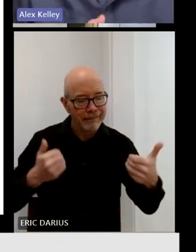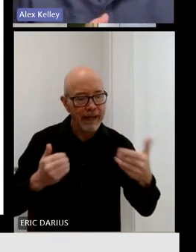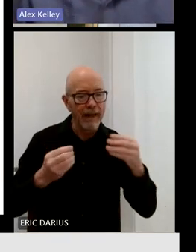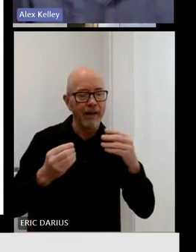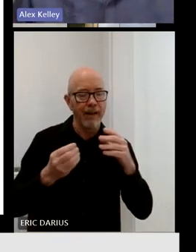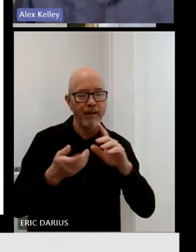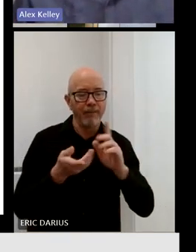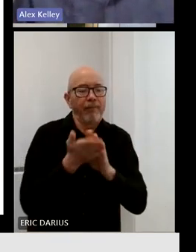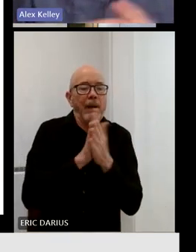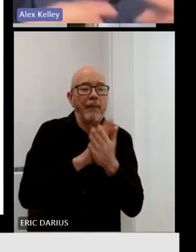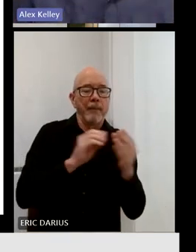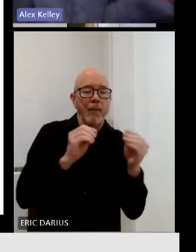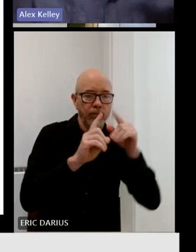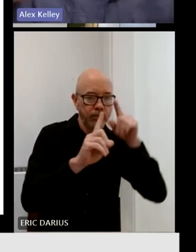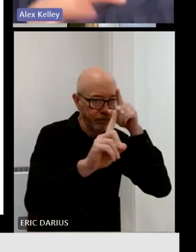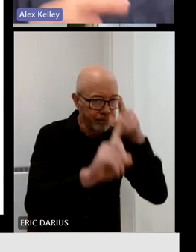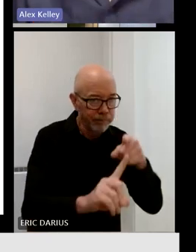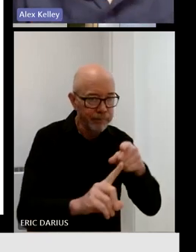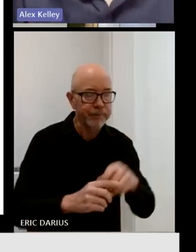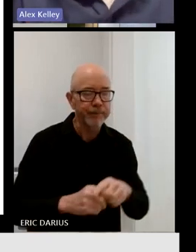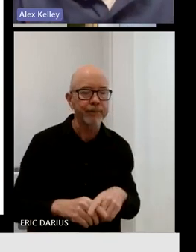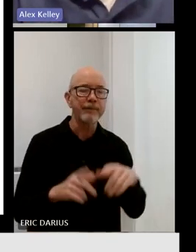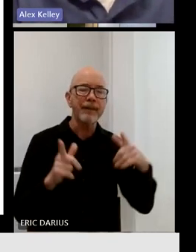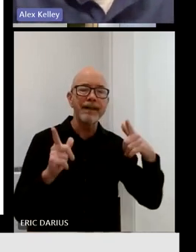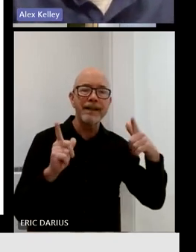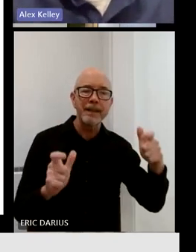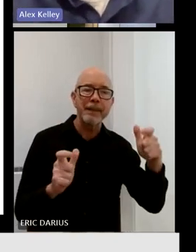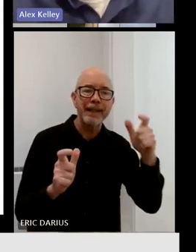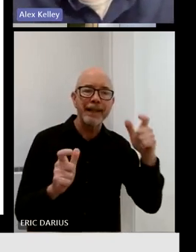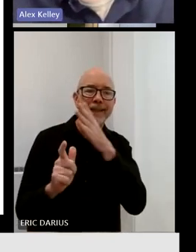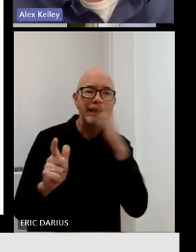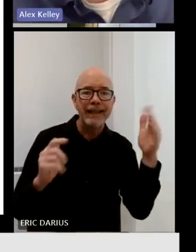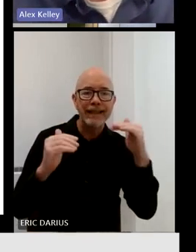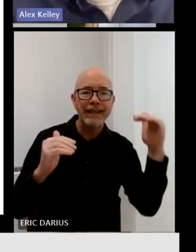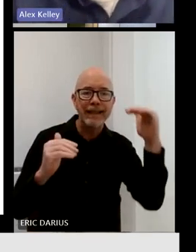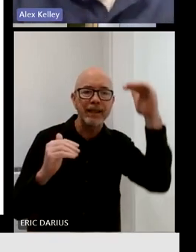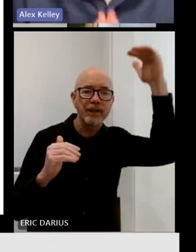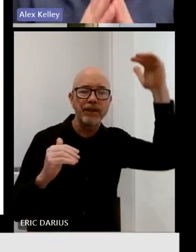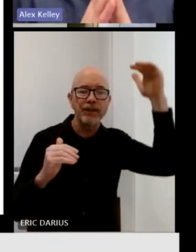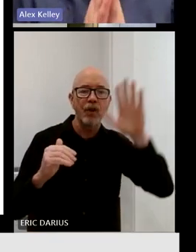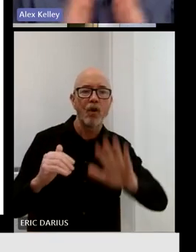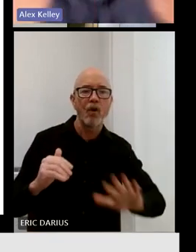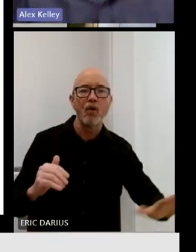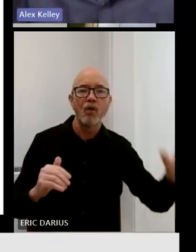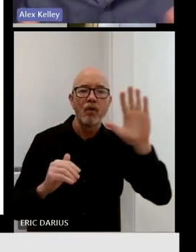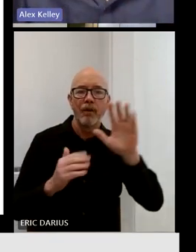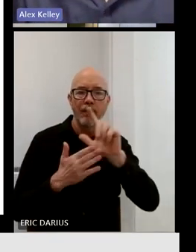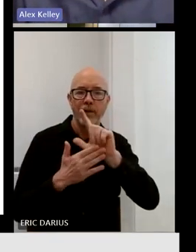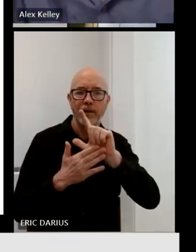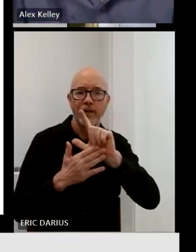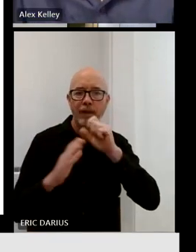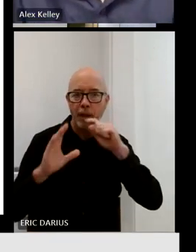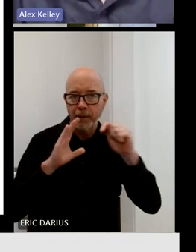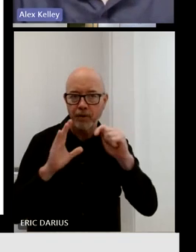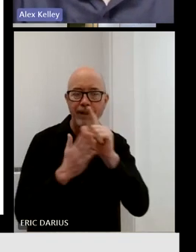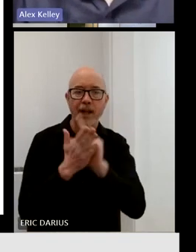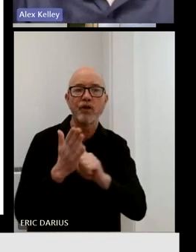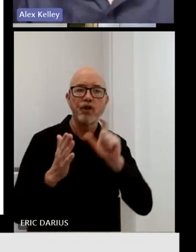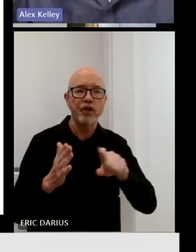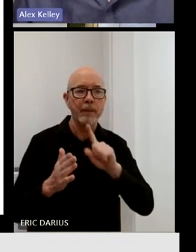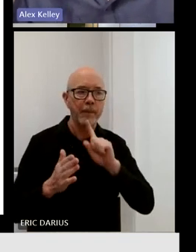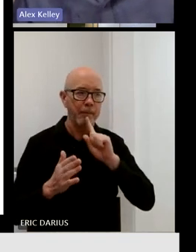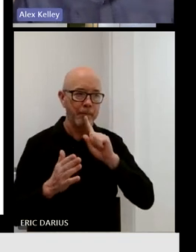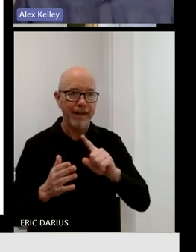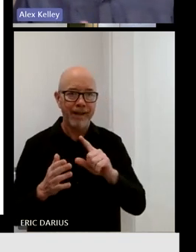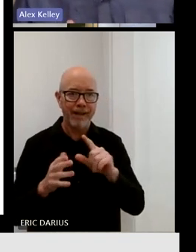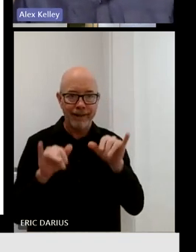71 and speed tiers and everything else across all of our telecommunication statutes should be cohesive. We do